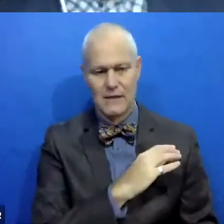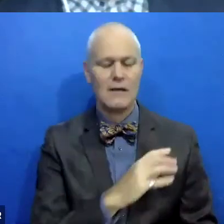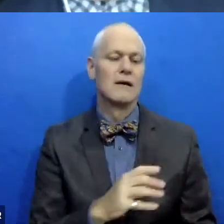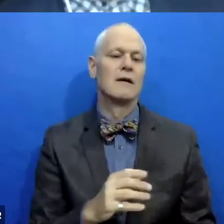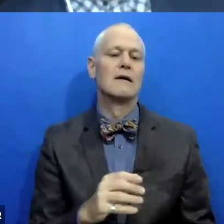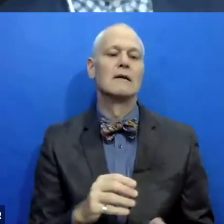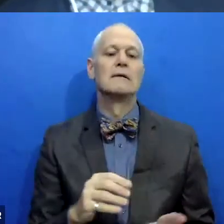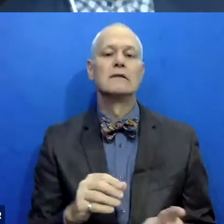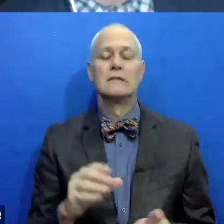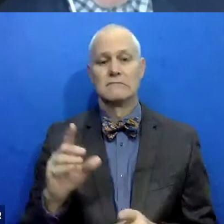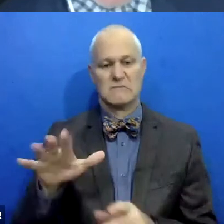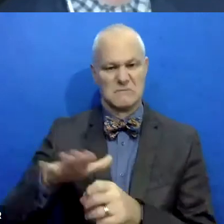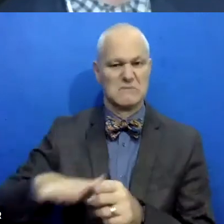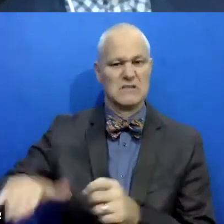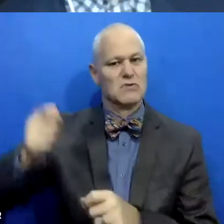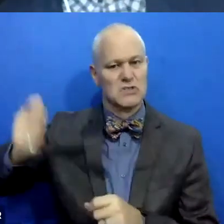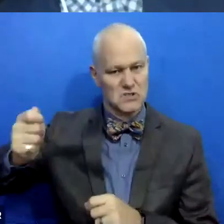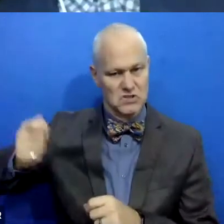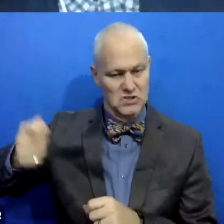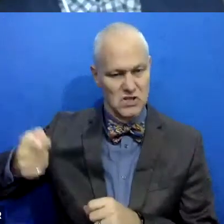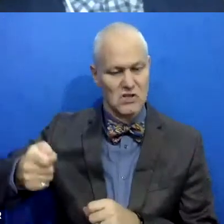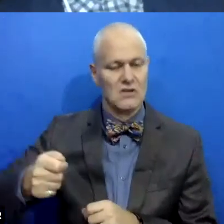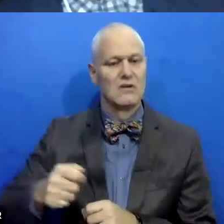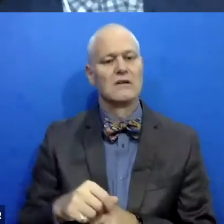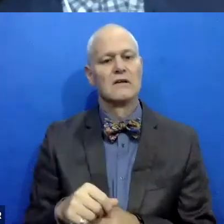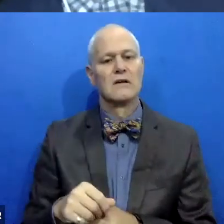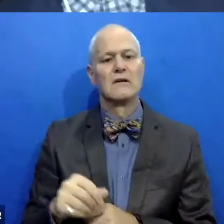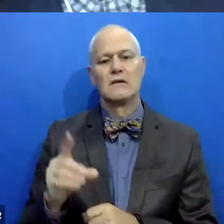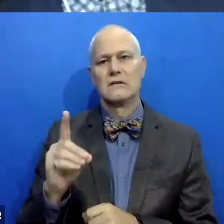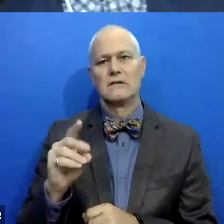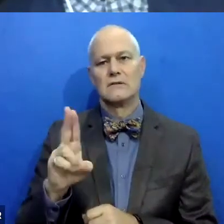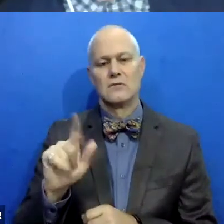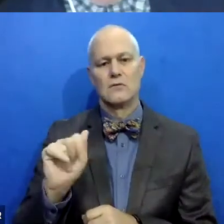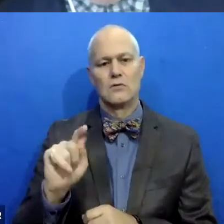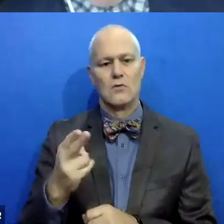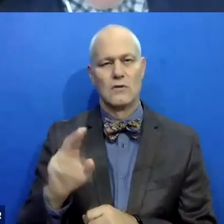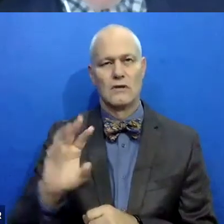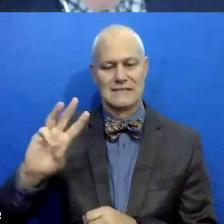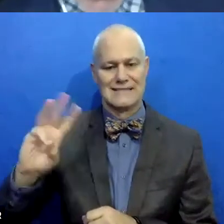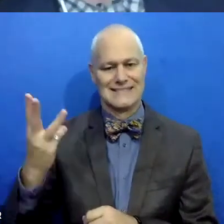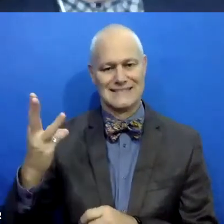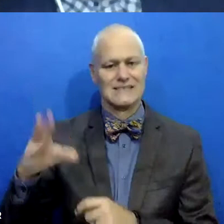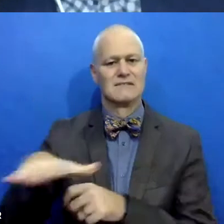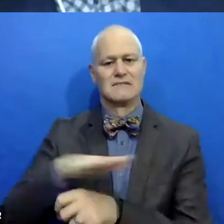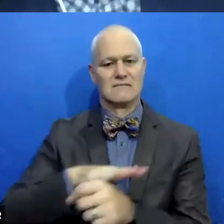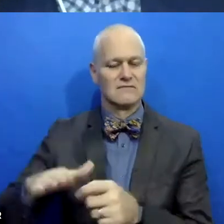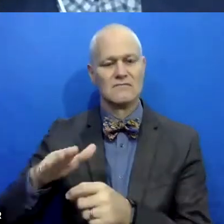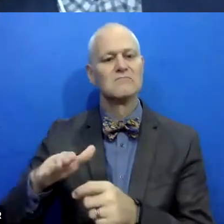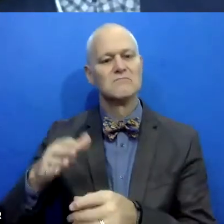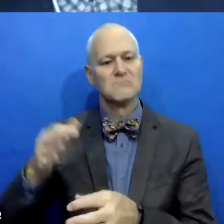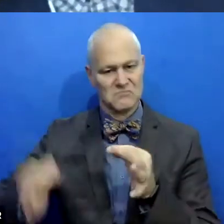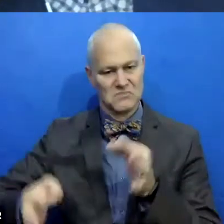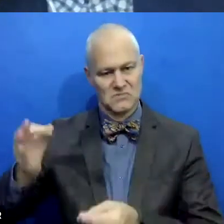a district judge, Minnesota, or Duluth is in Minnesota's sixth judicial district, uh, sixth judicial district judge.